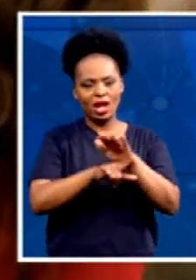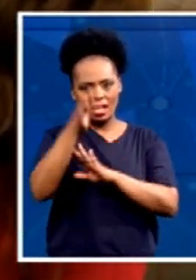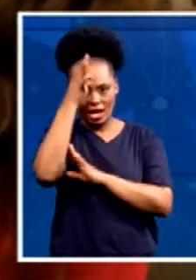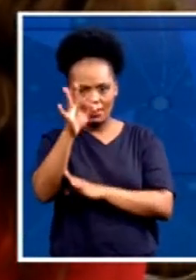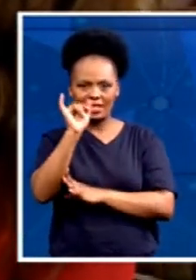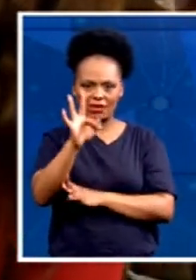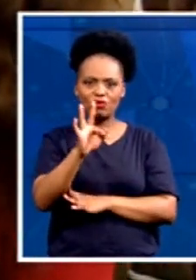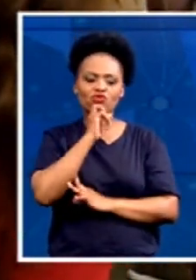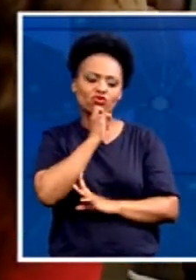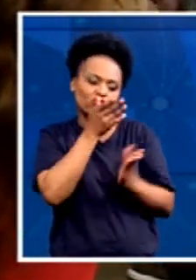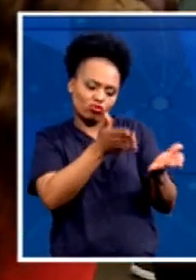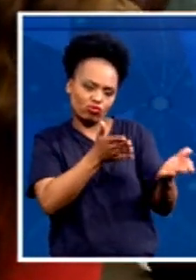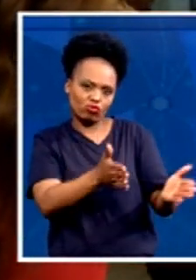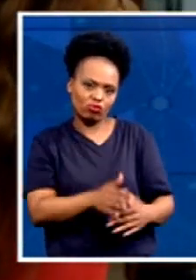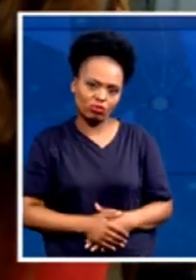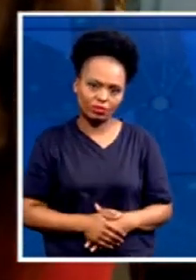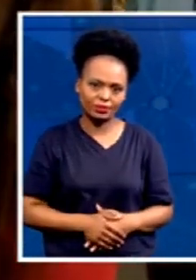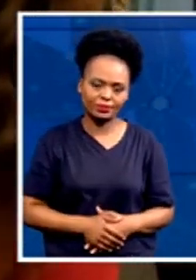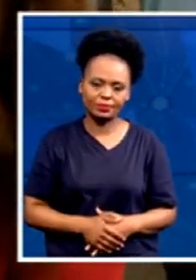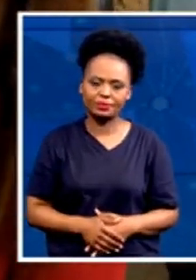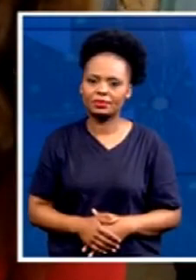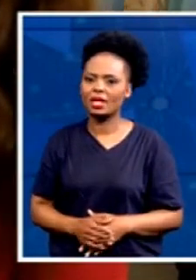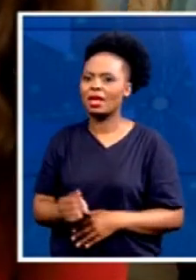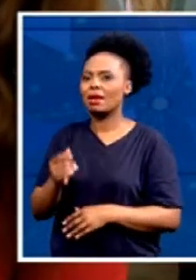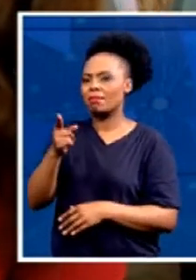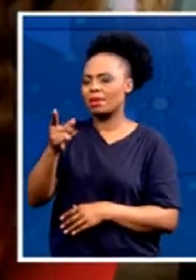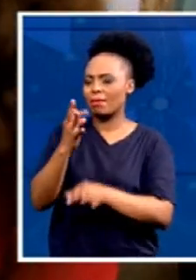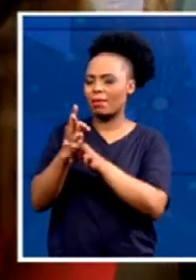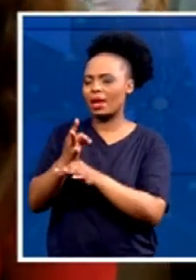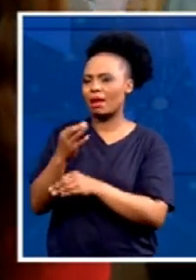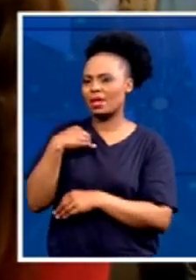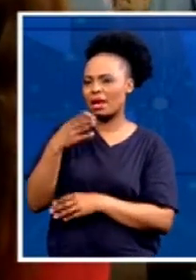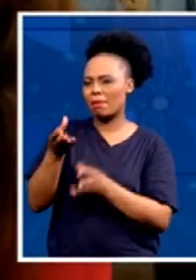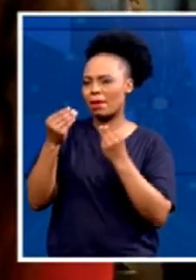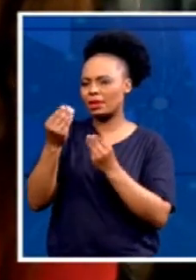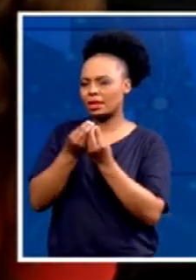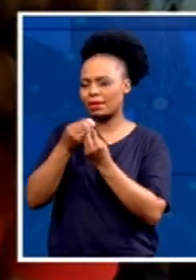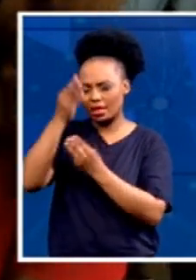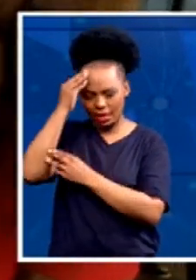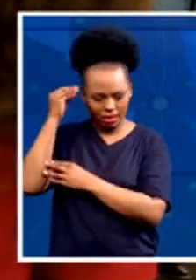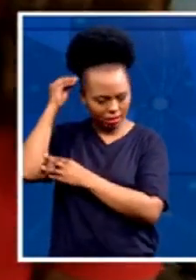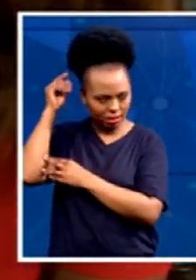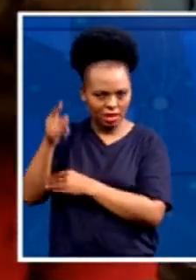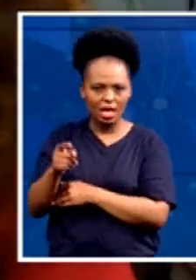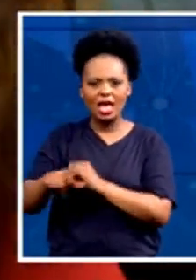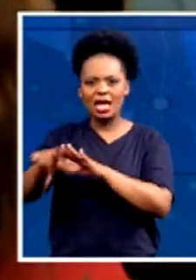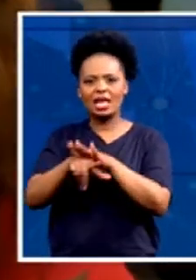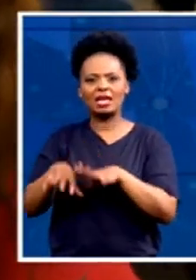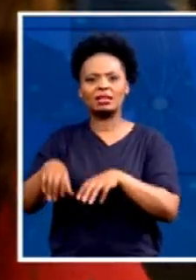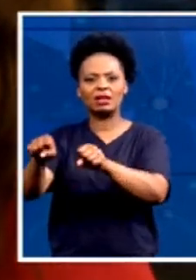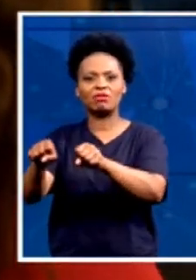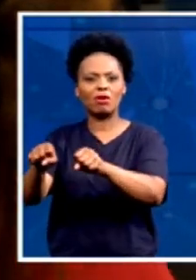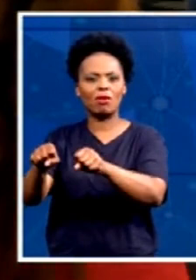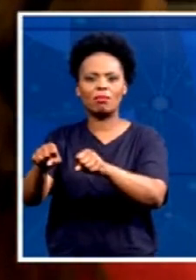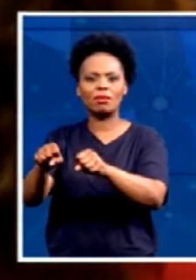I think one thing that I found interesting that he didn't touch on the issue. of land reform. I didn't touch